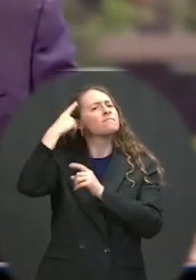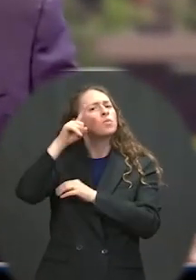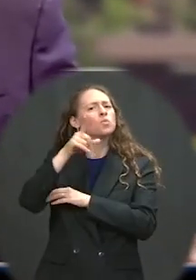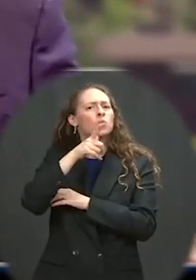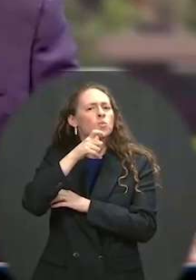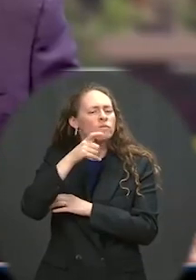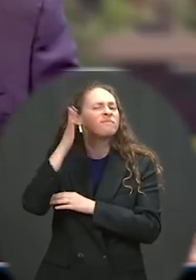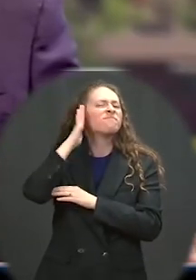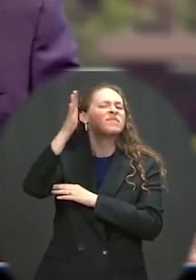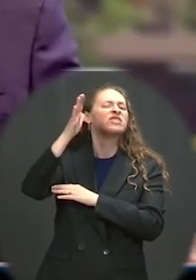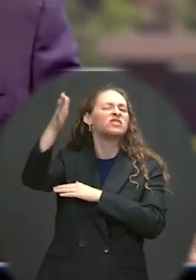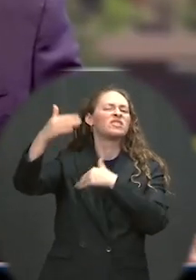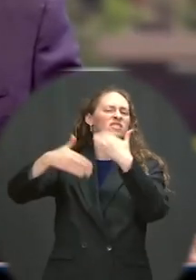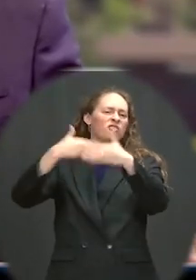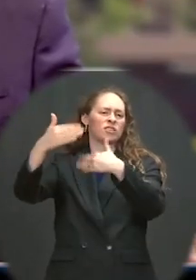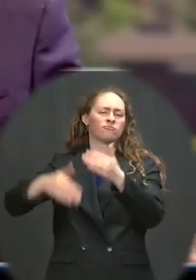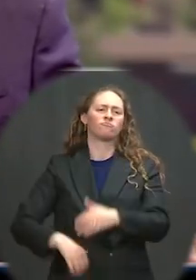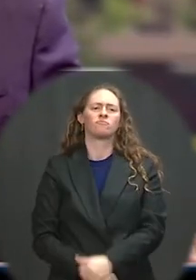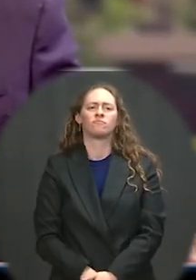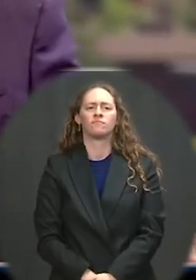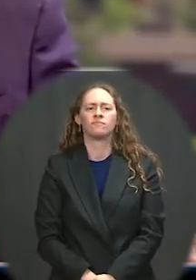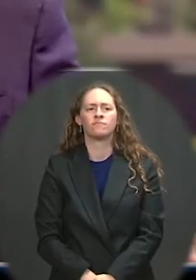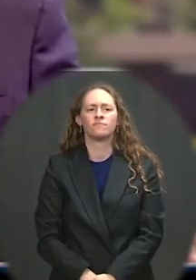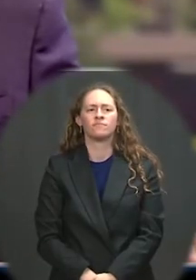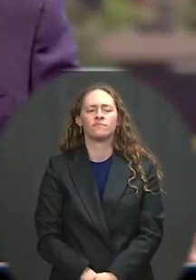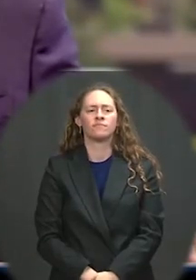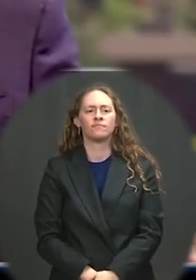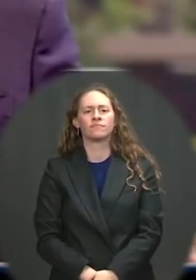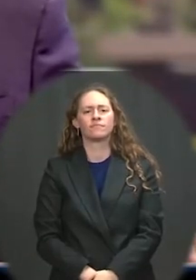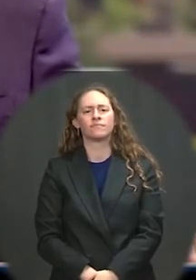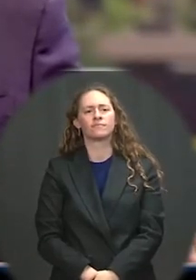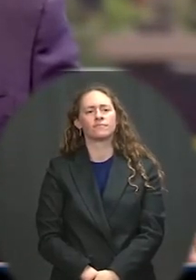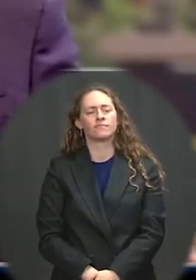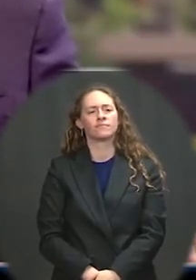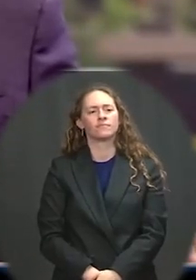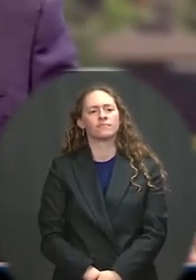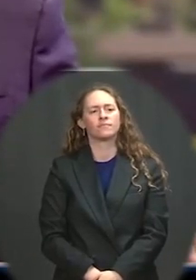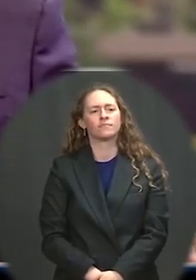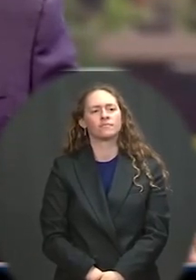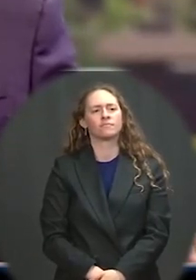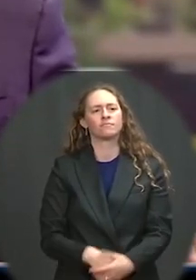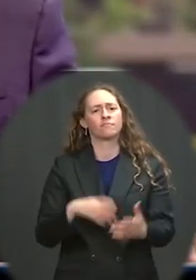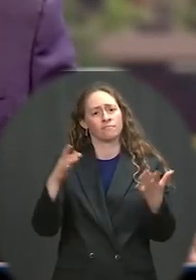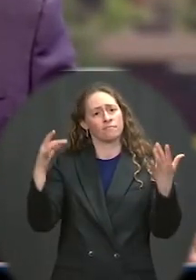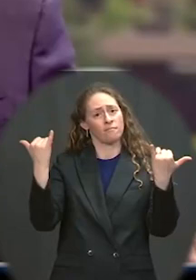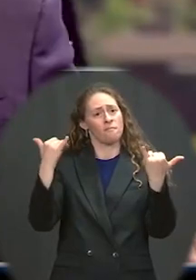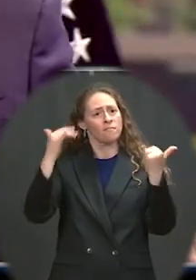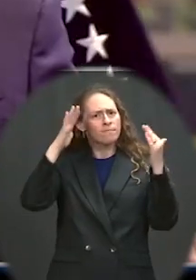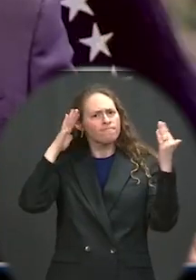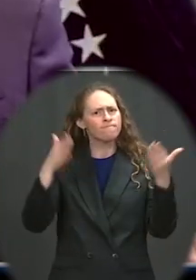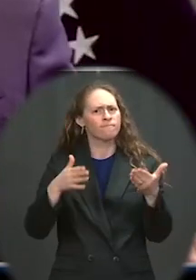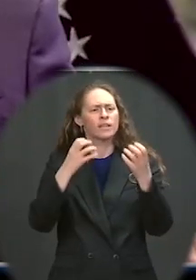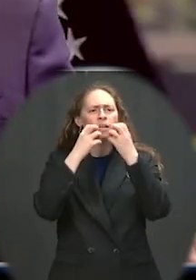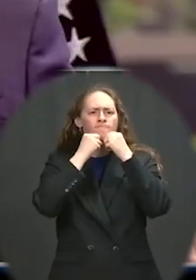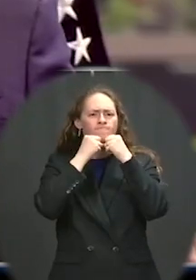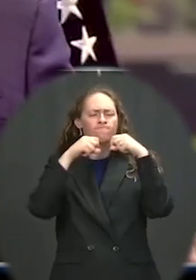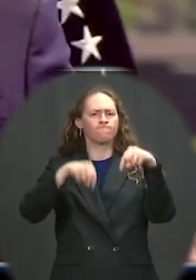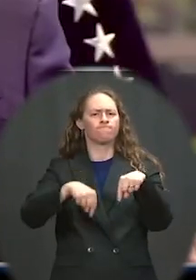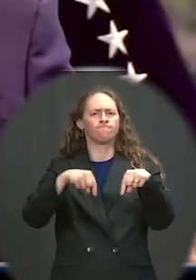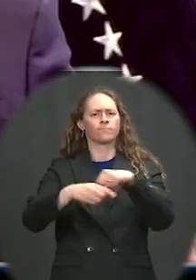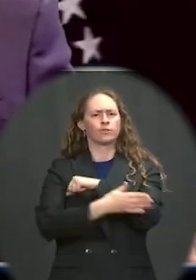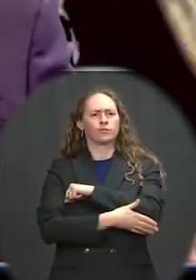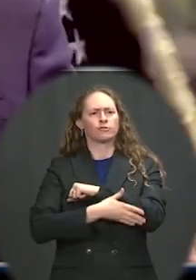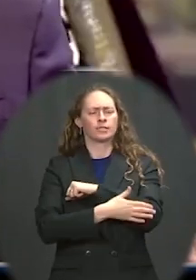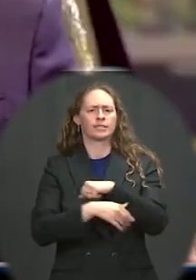the way, as you're — as you know by now, to protect our homeland security as well. We have to make